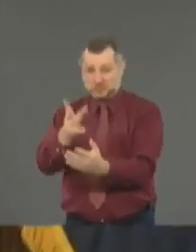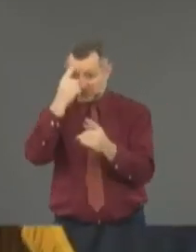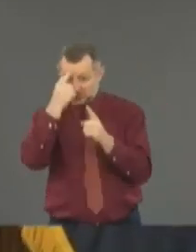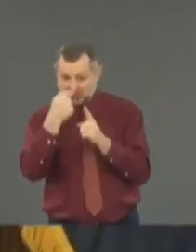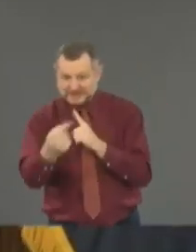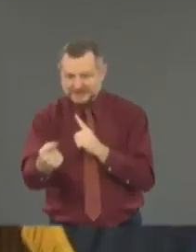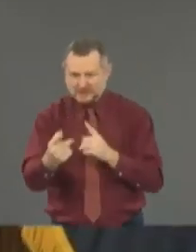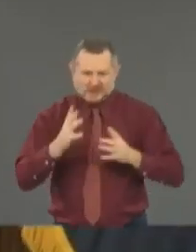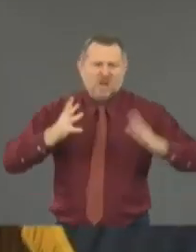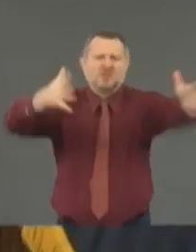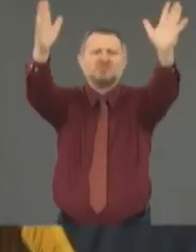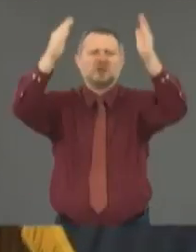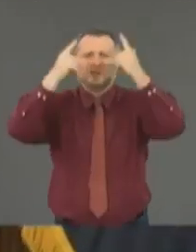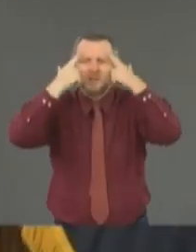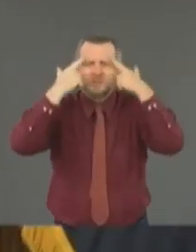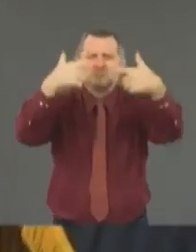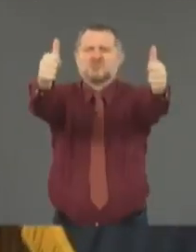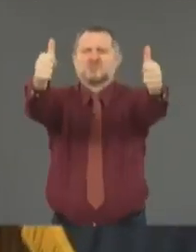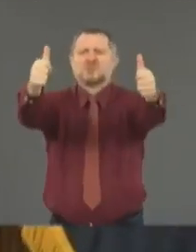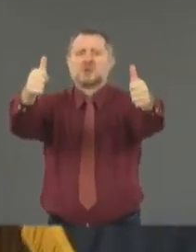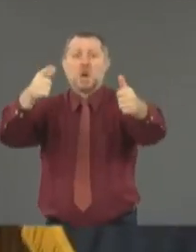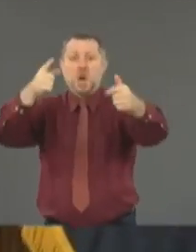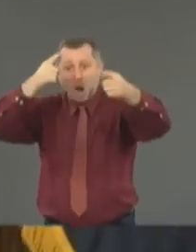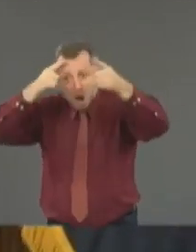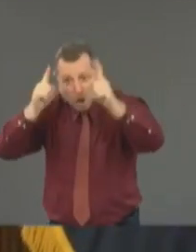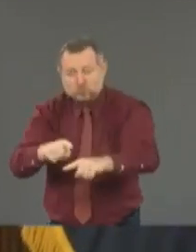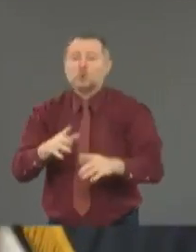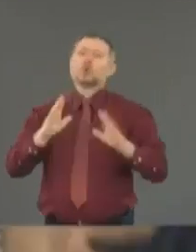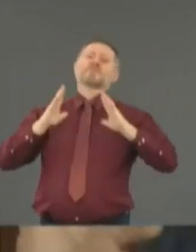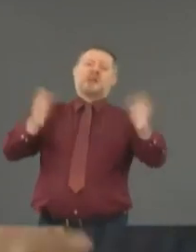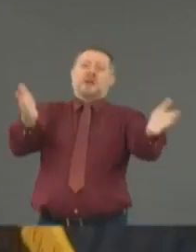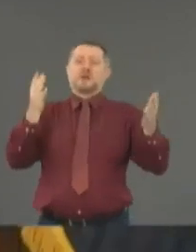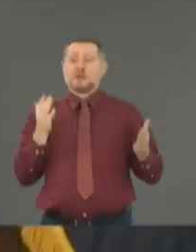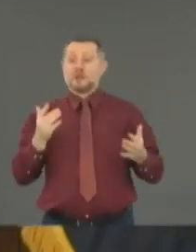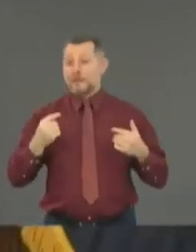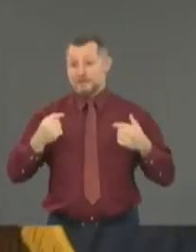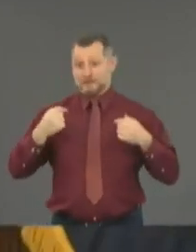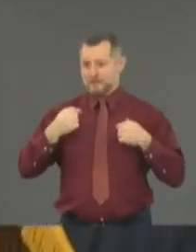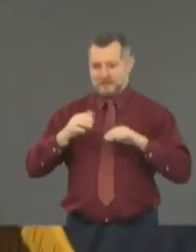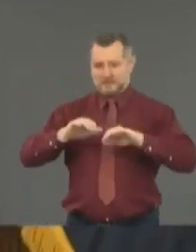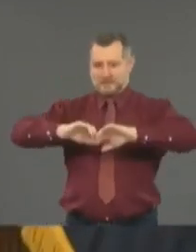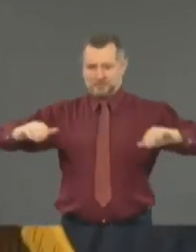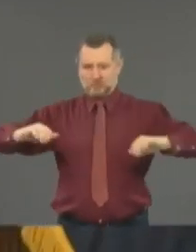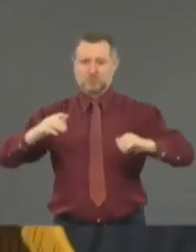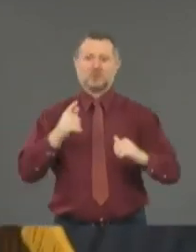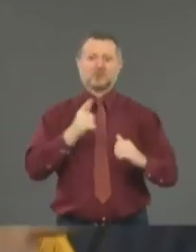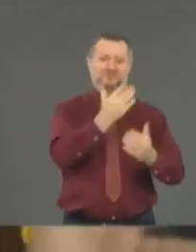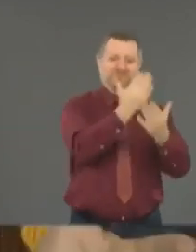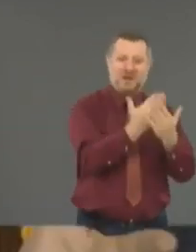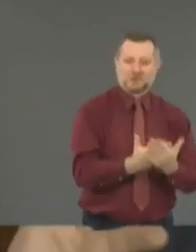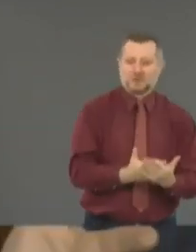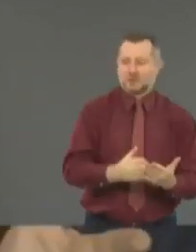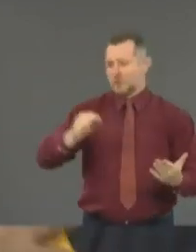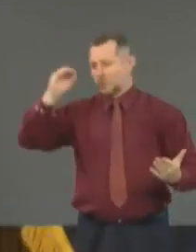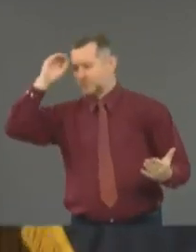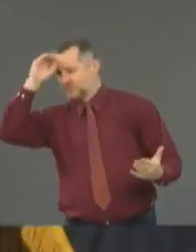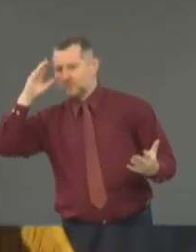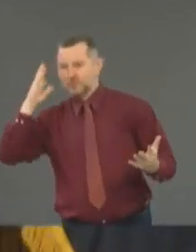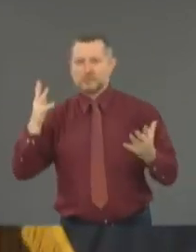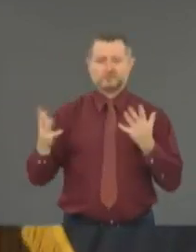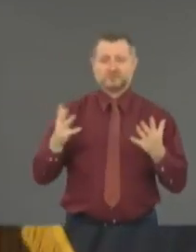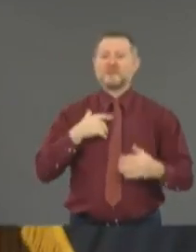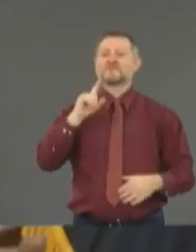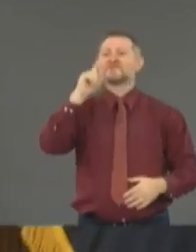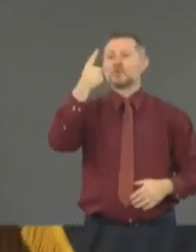me. You want to agree with me? Agree with me. But I separate the facts from the opinion. I give you the facts first. And then